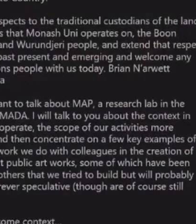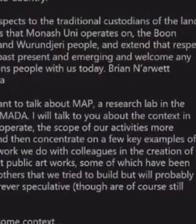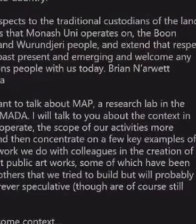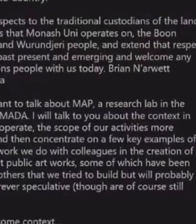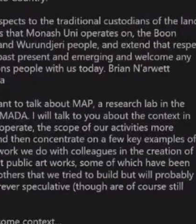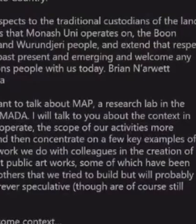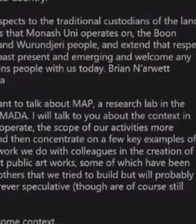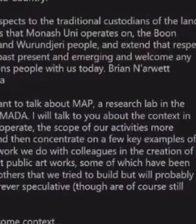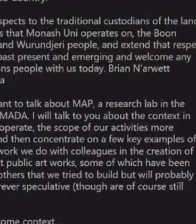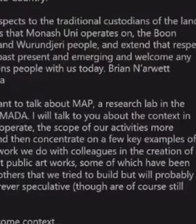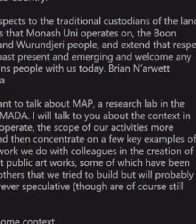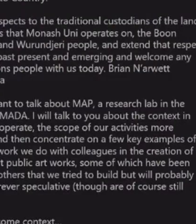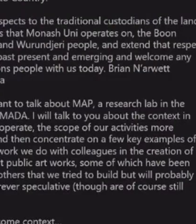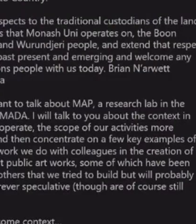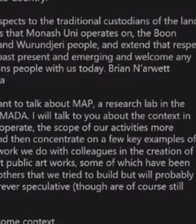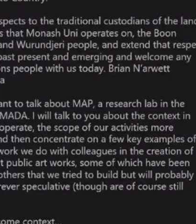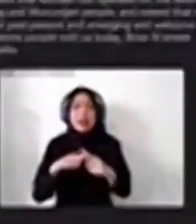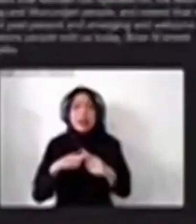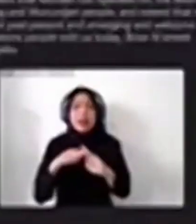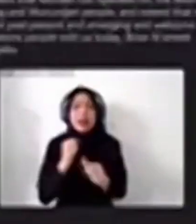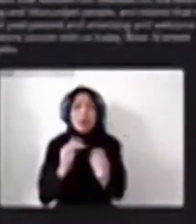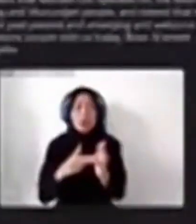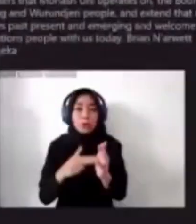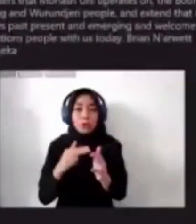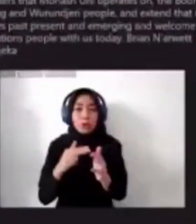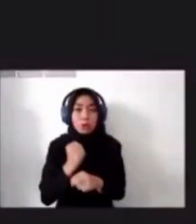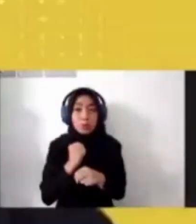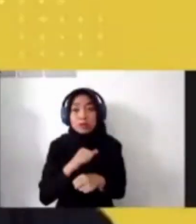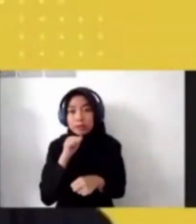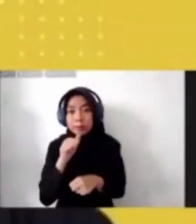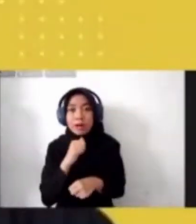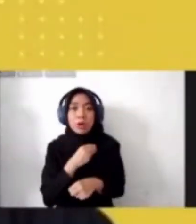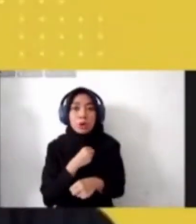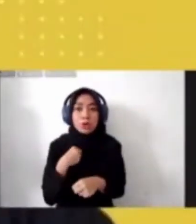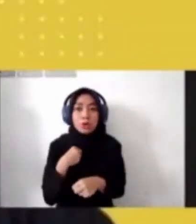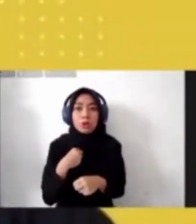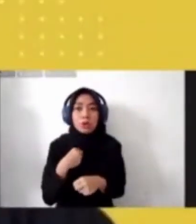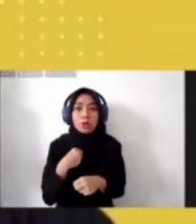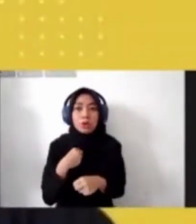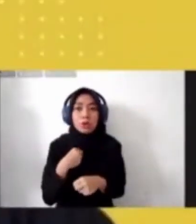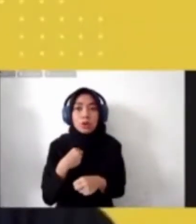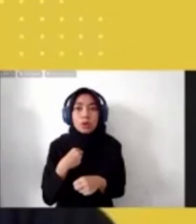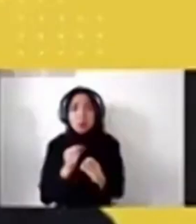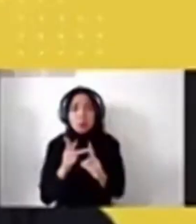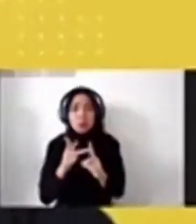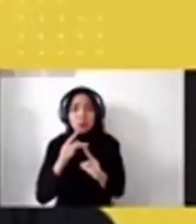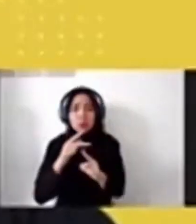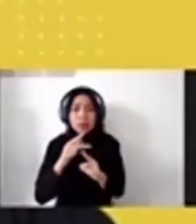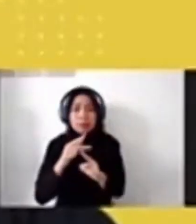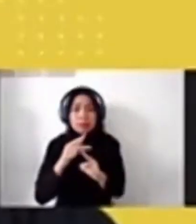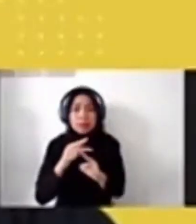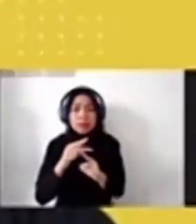Agung Hujatnika, also known as Dr. Agung Hujatnika, received a doctorate degree from the Faculty of Art and Design at